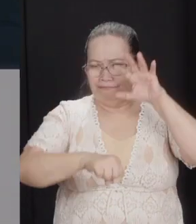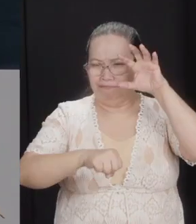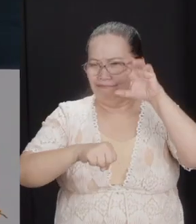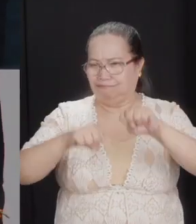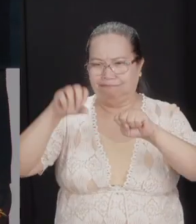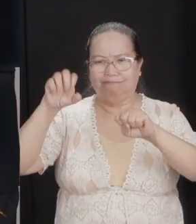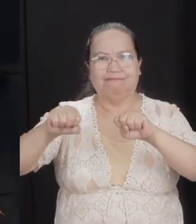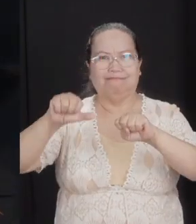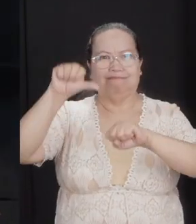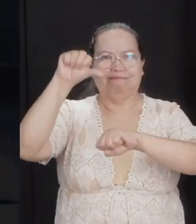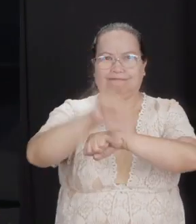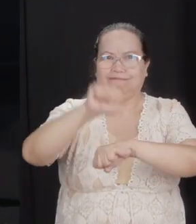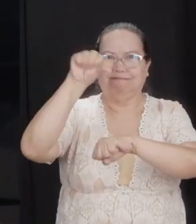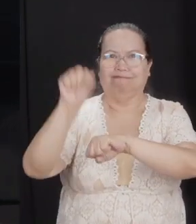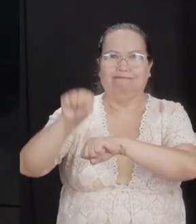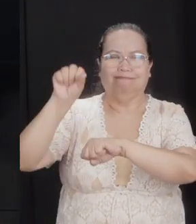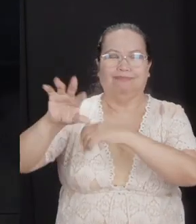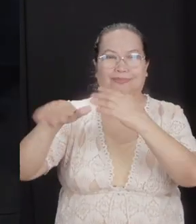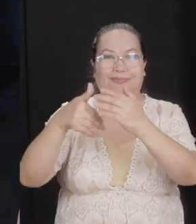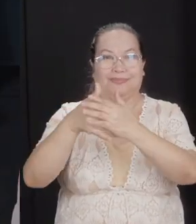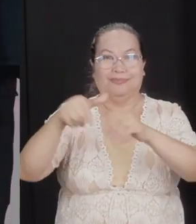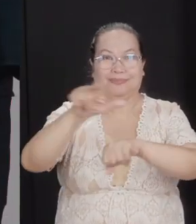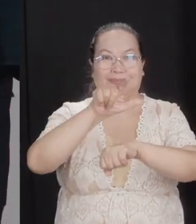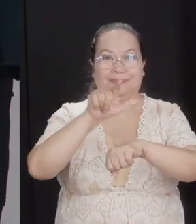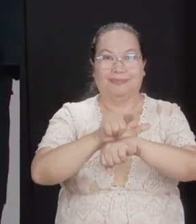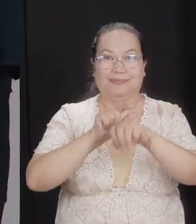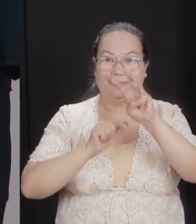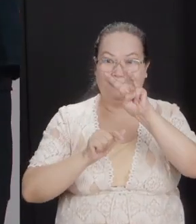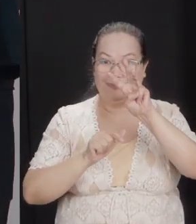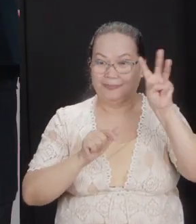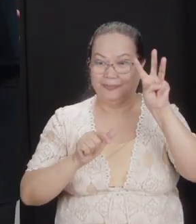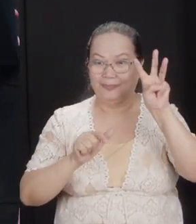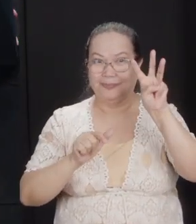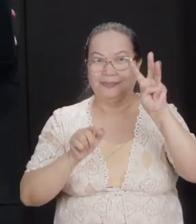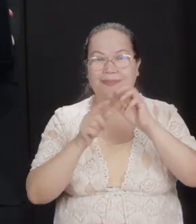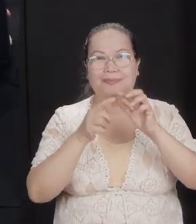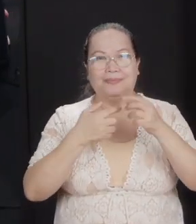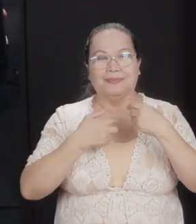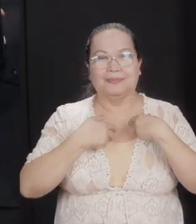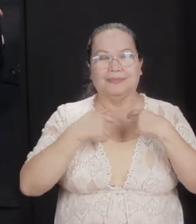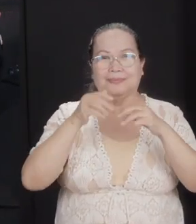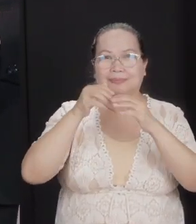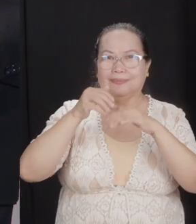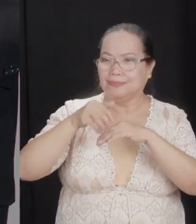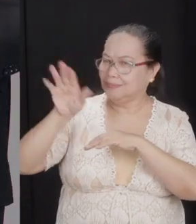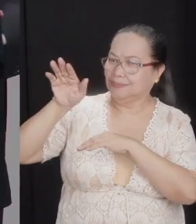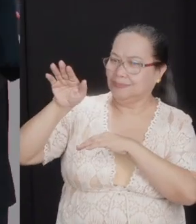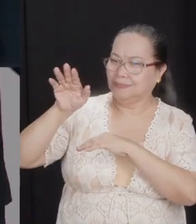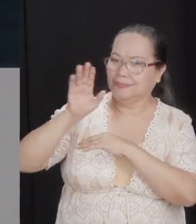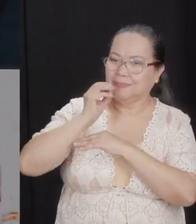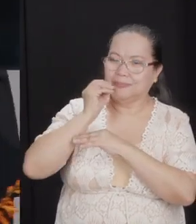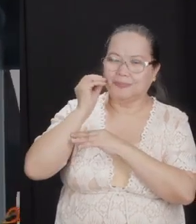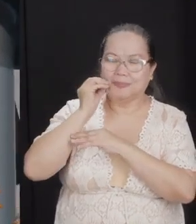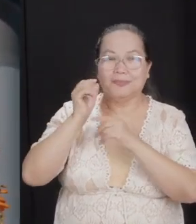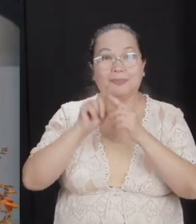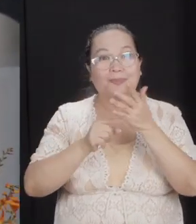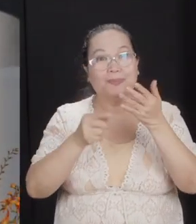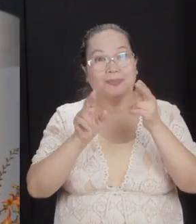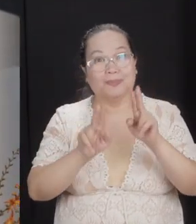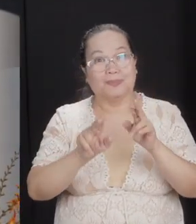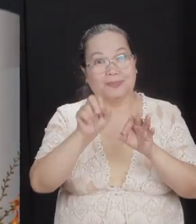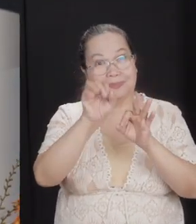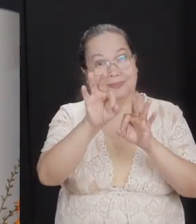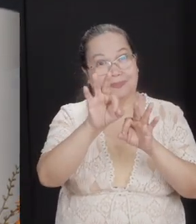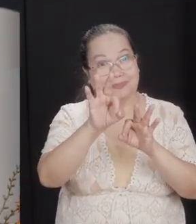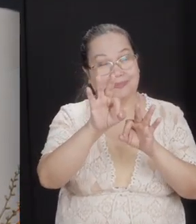in the land of Canaan. You know? On the western side. And now they were being sent home. But what happens, if you